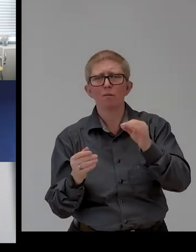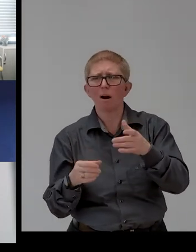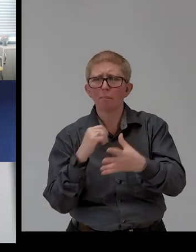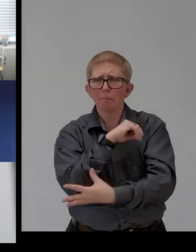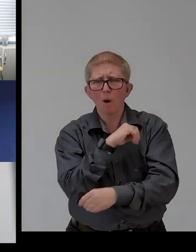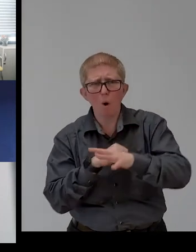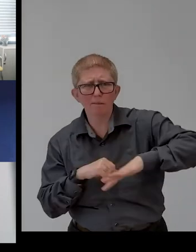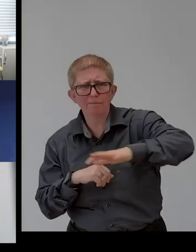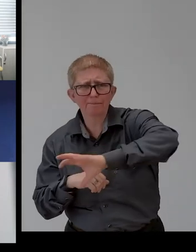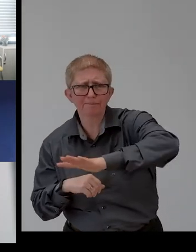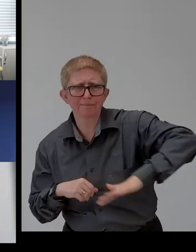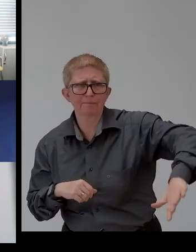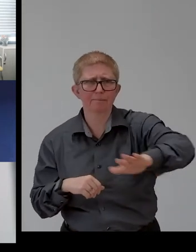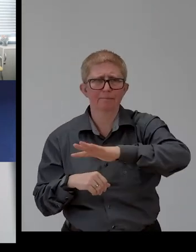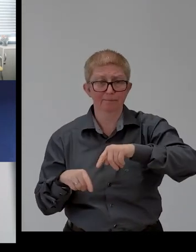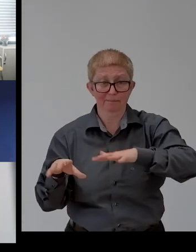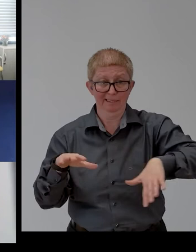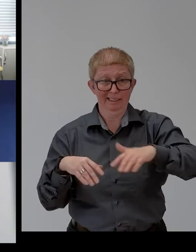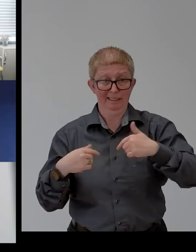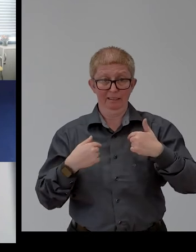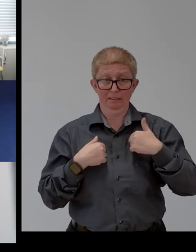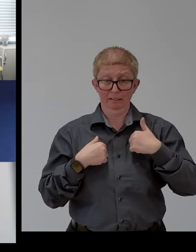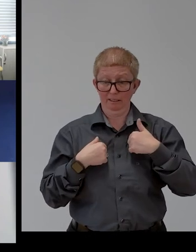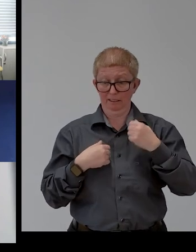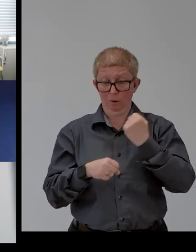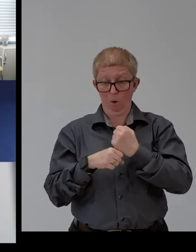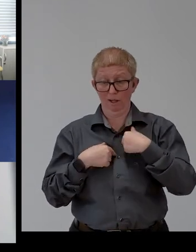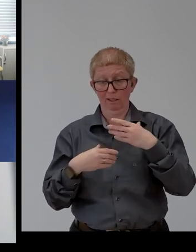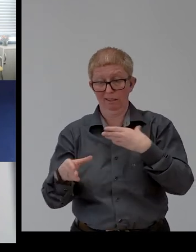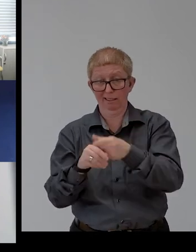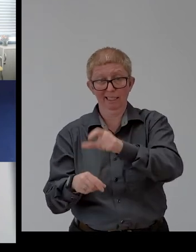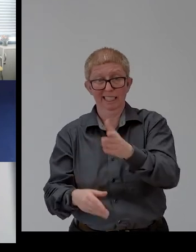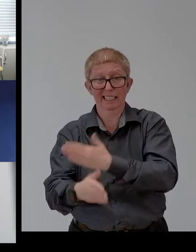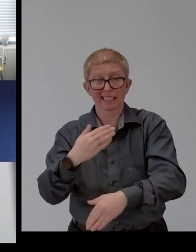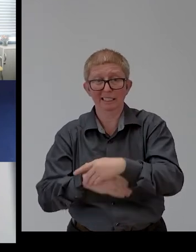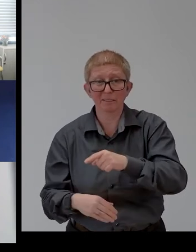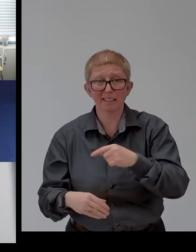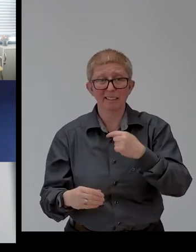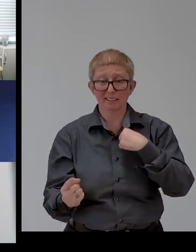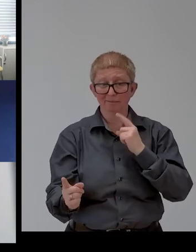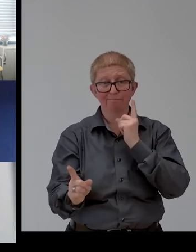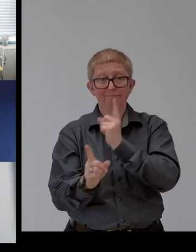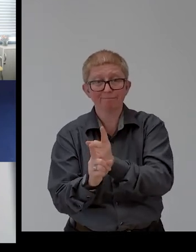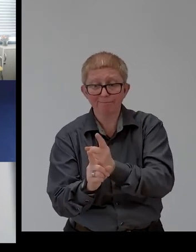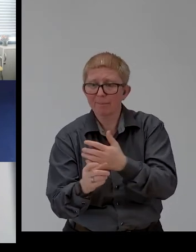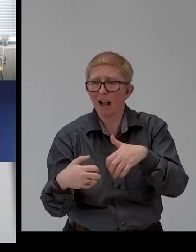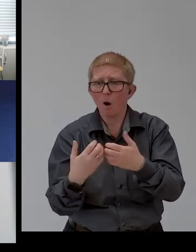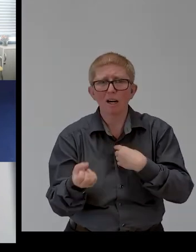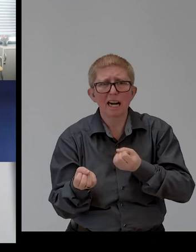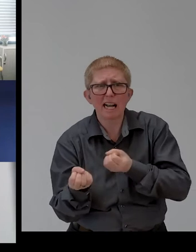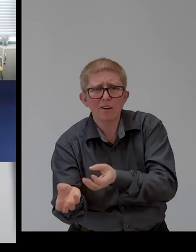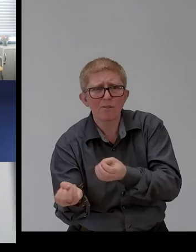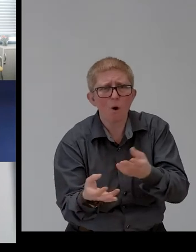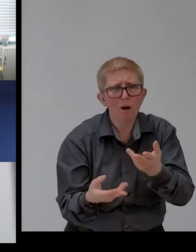workers' capacity to work with people with disabilities within their communities and plans to offer information on 21 types of disabilities.